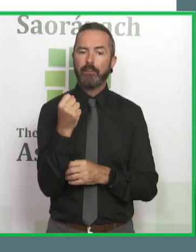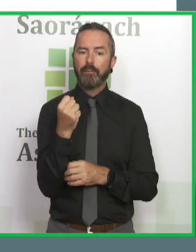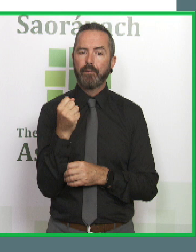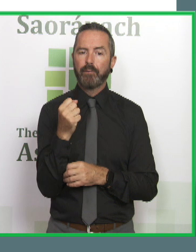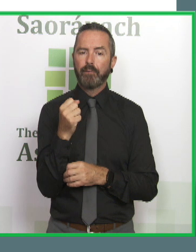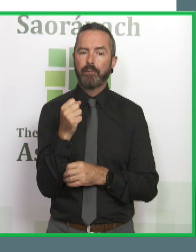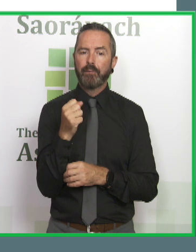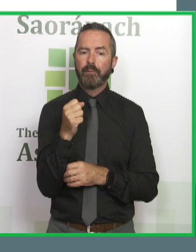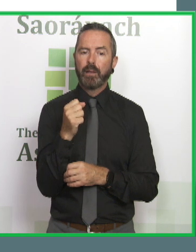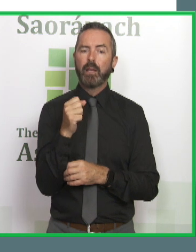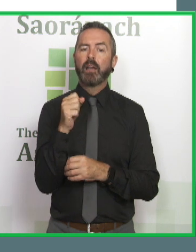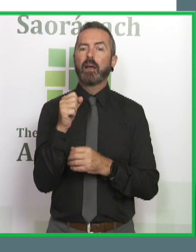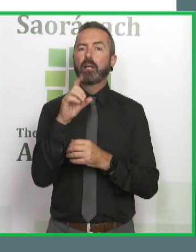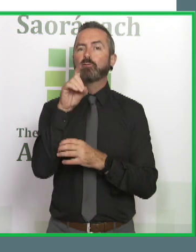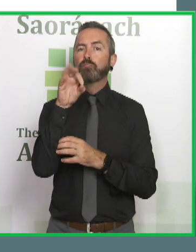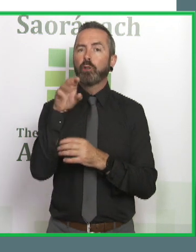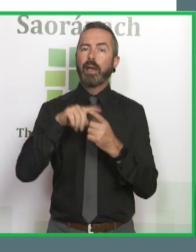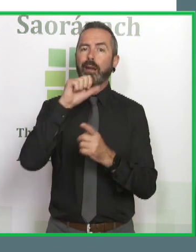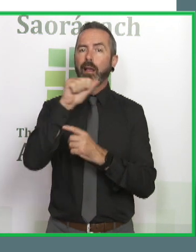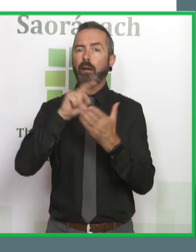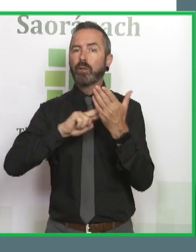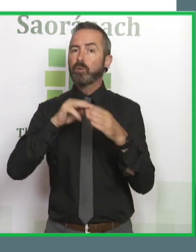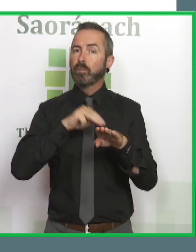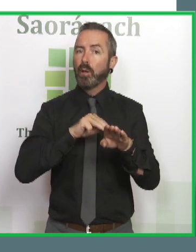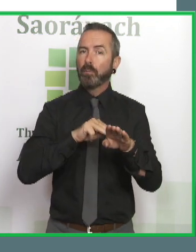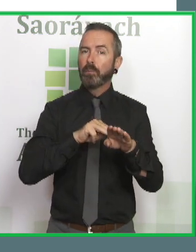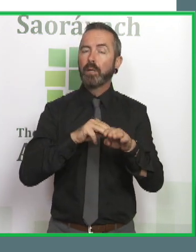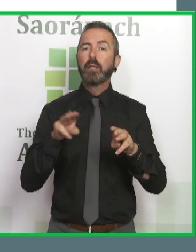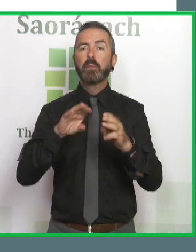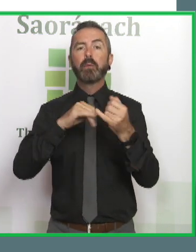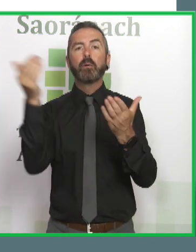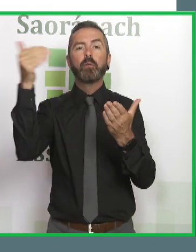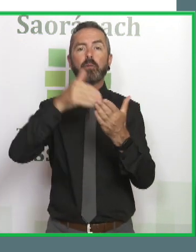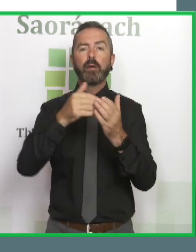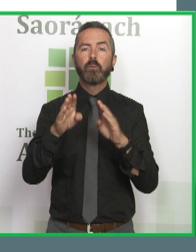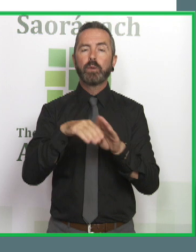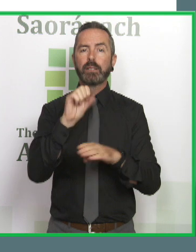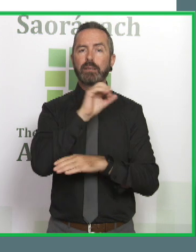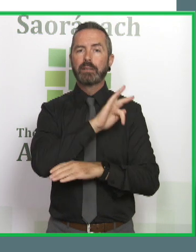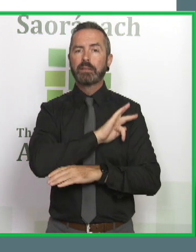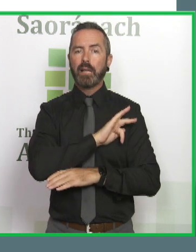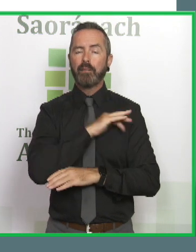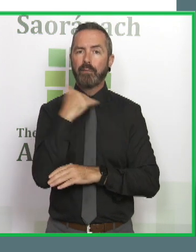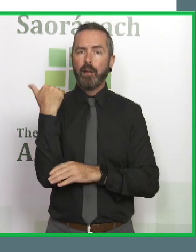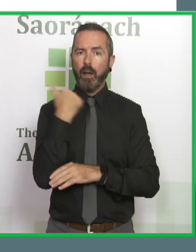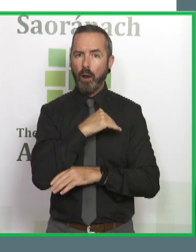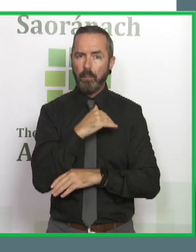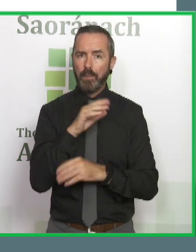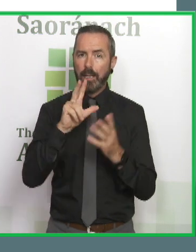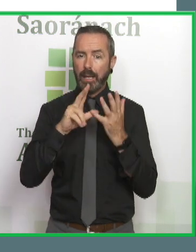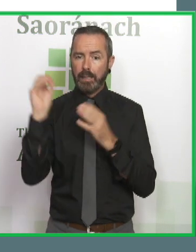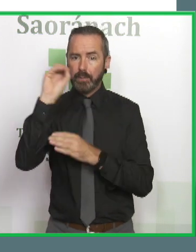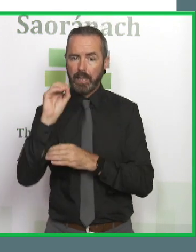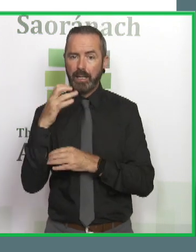use problem as part of their presentation. And of the people who present with self-harm, over 80% of those will have a